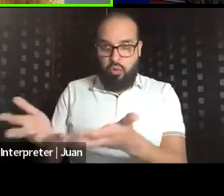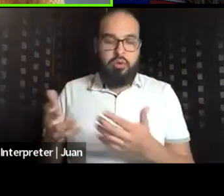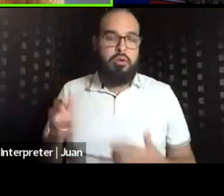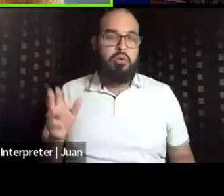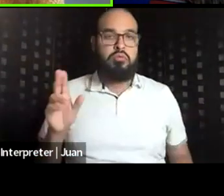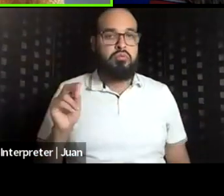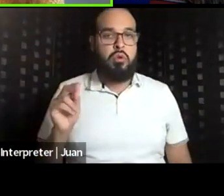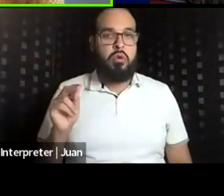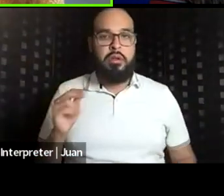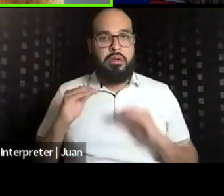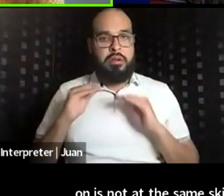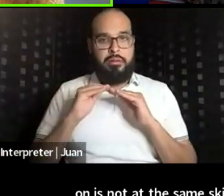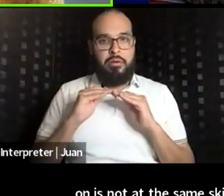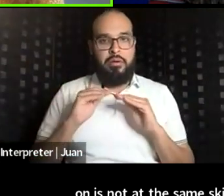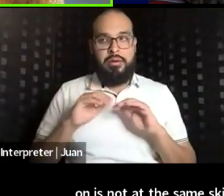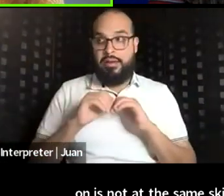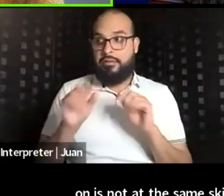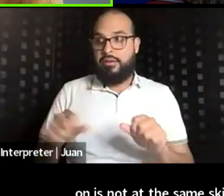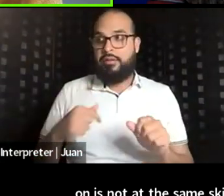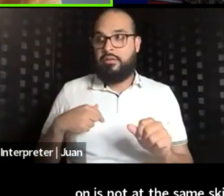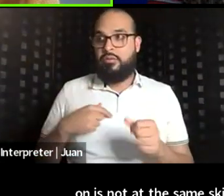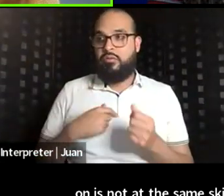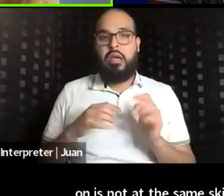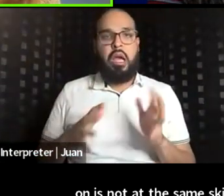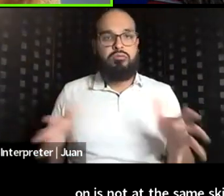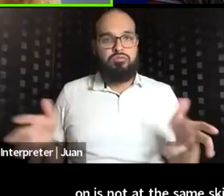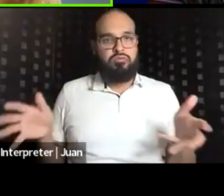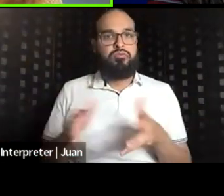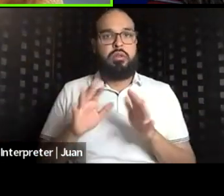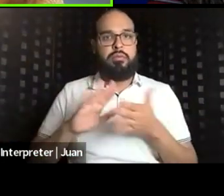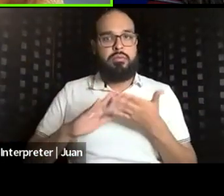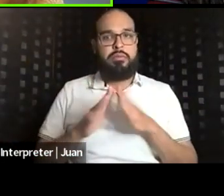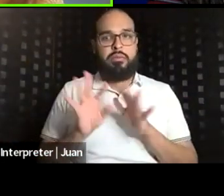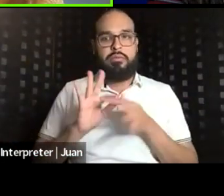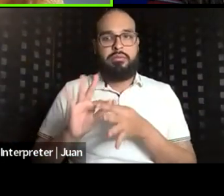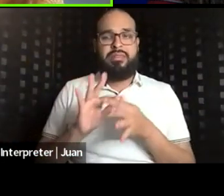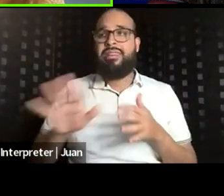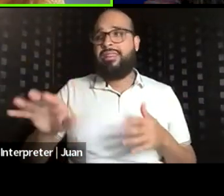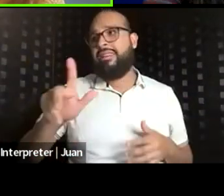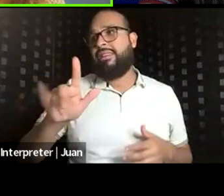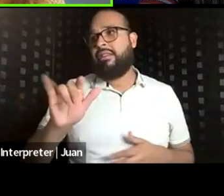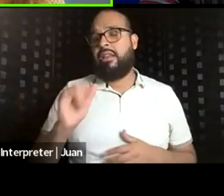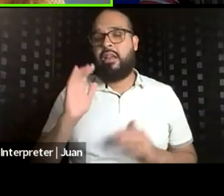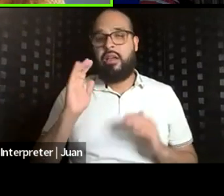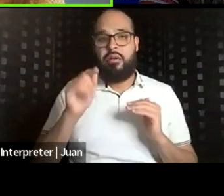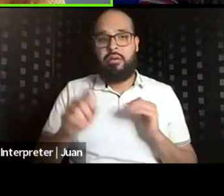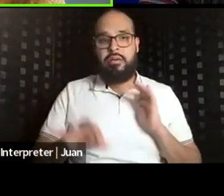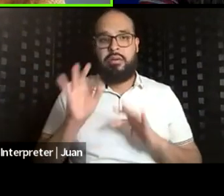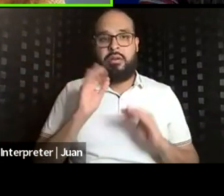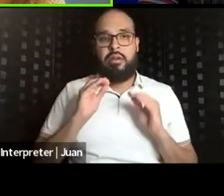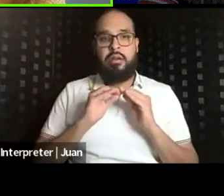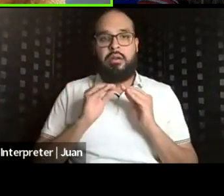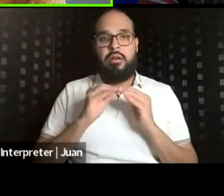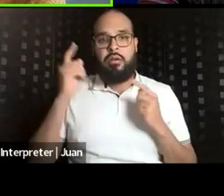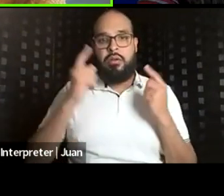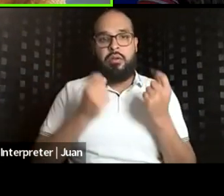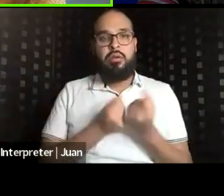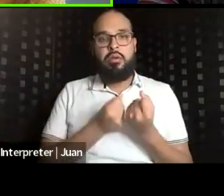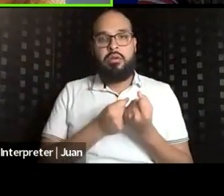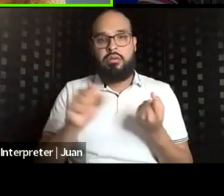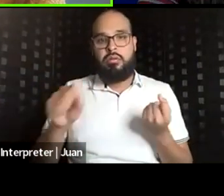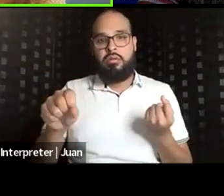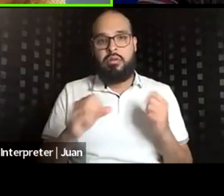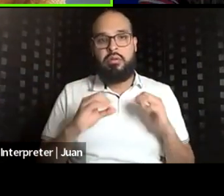own. How can we surround them as a, as a community? And Lisa, I just hope you find so much more of that support. Absolutely.